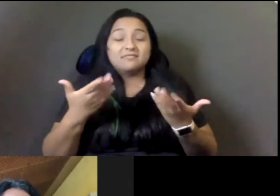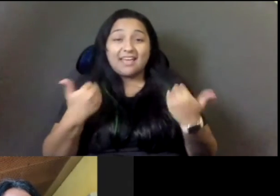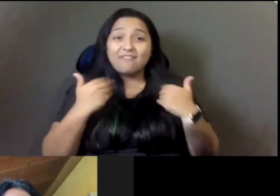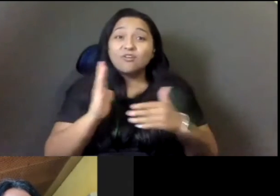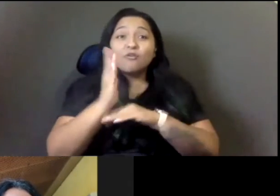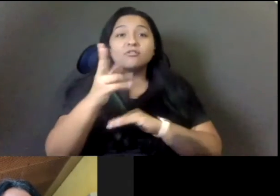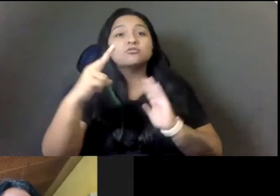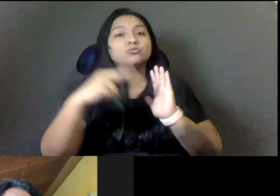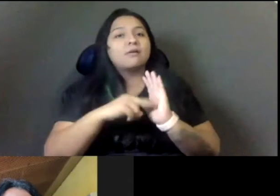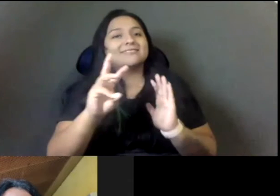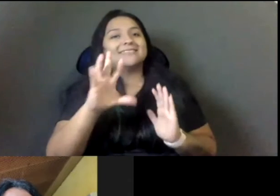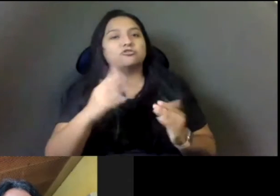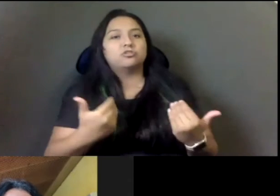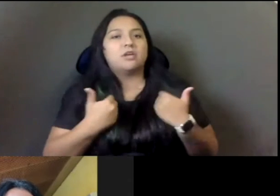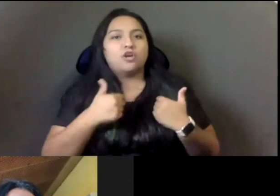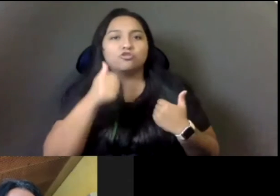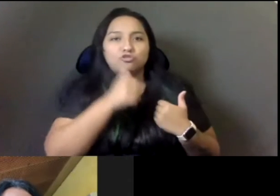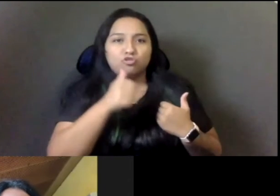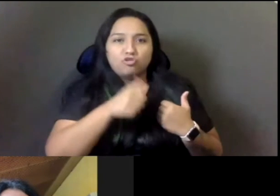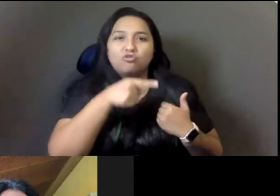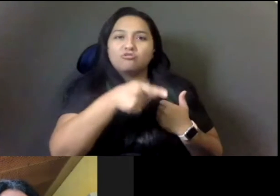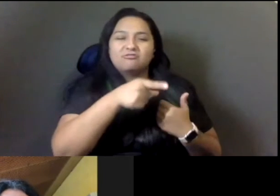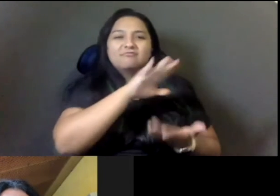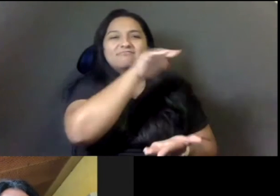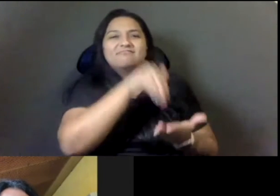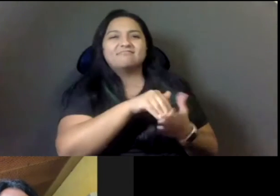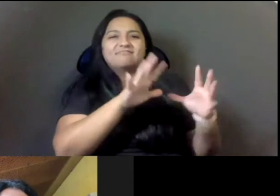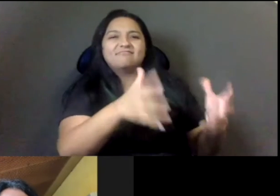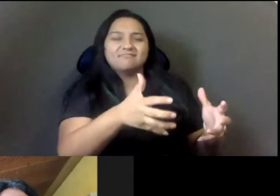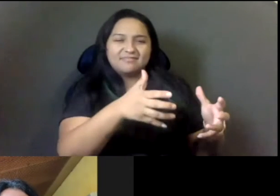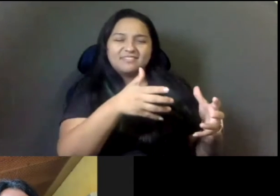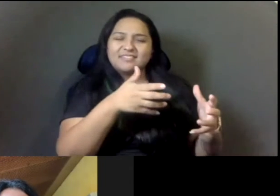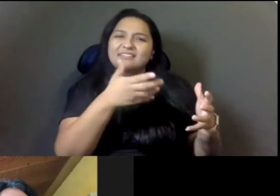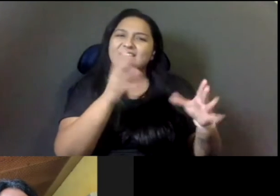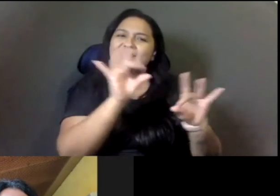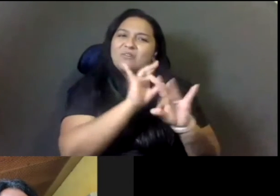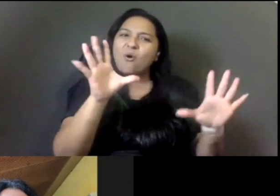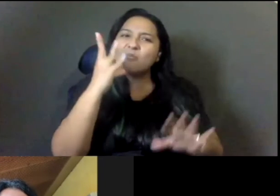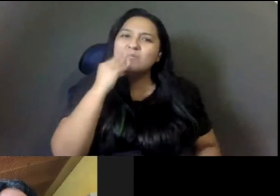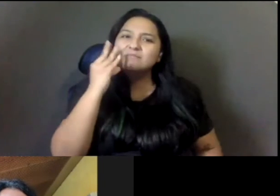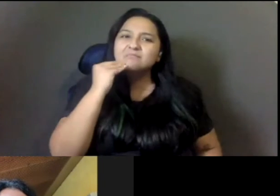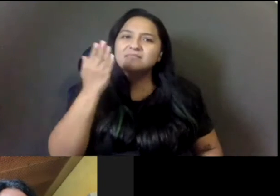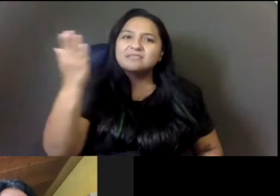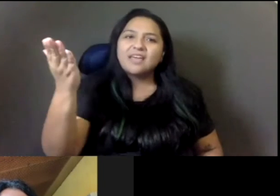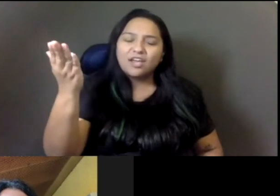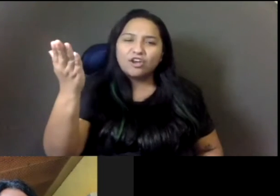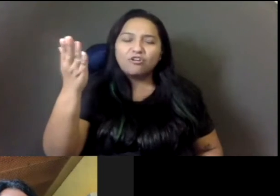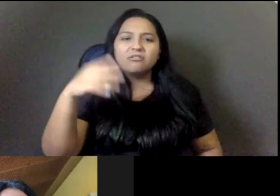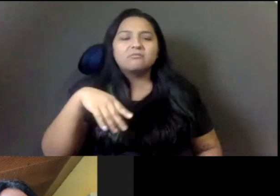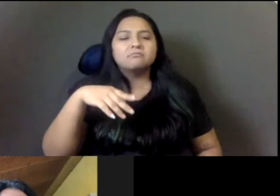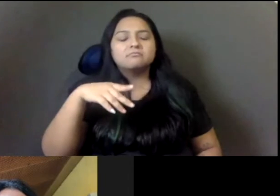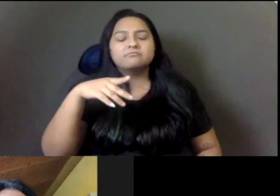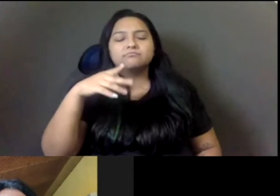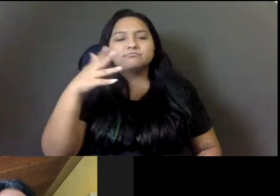you know, at our convention center who had been in deplorable conditions, um, you know, in, in, in, um,